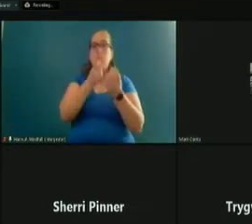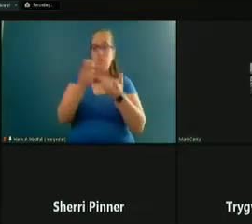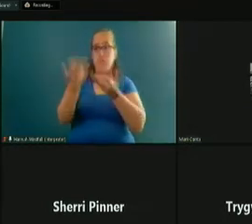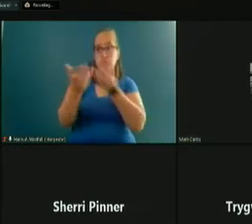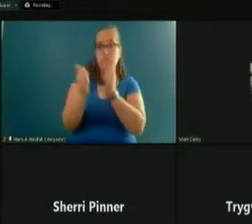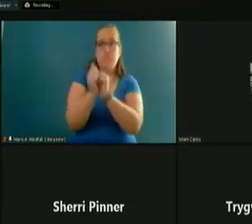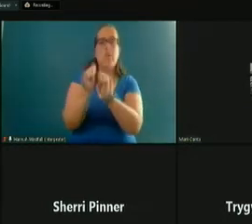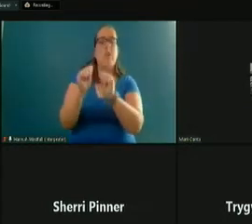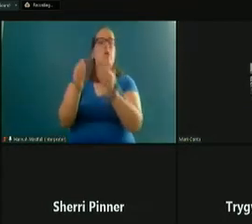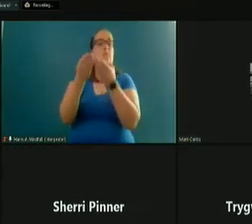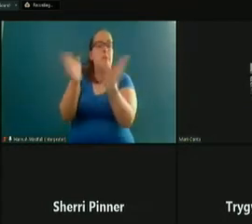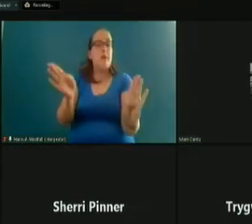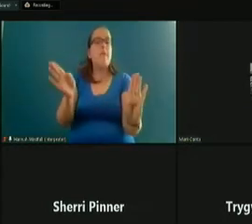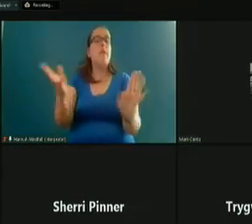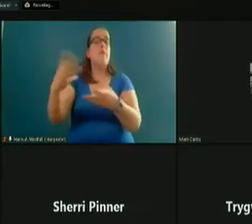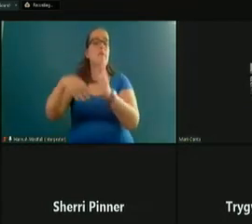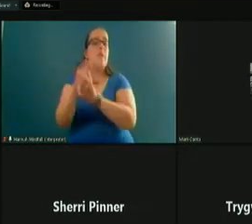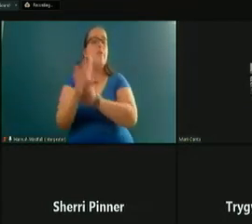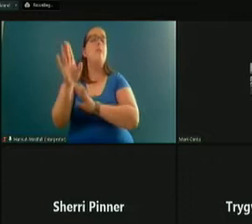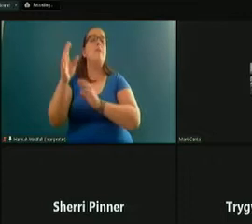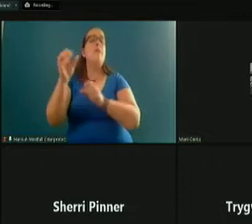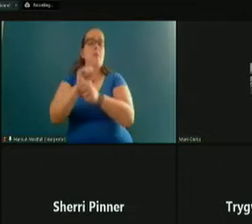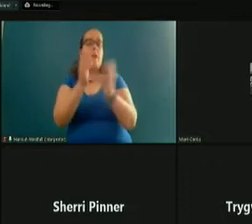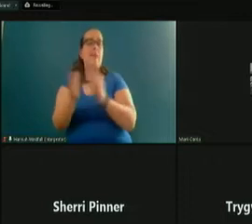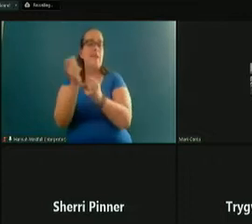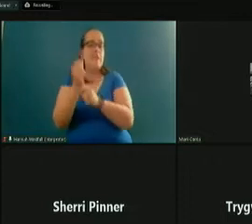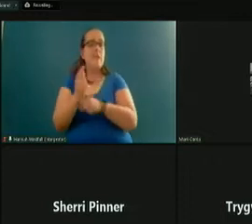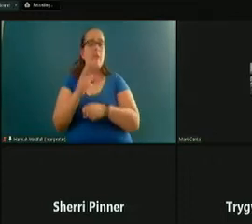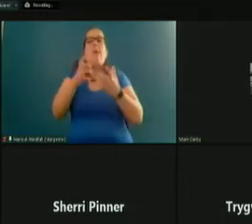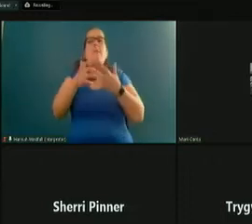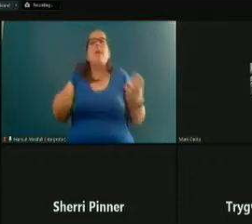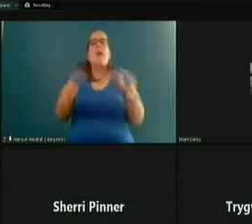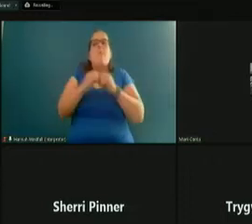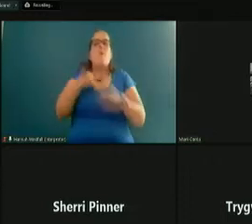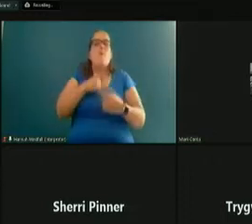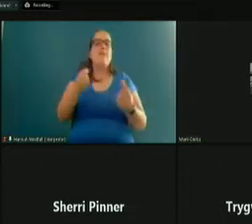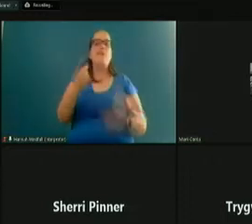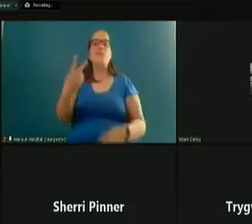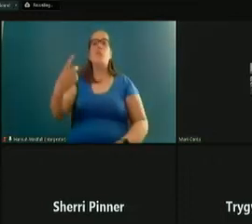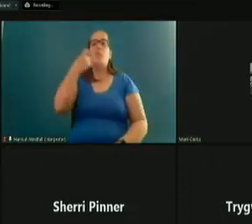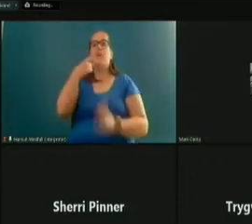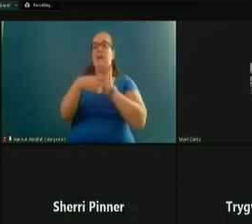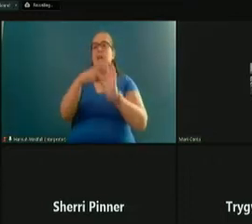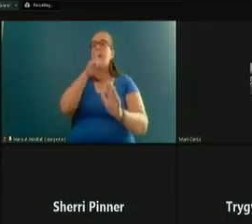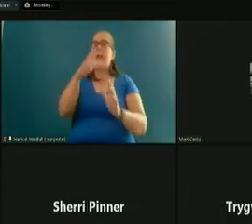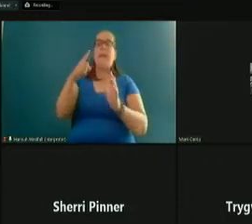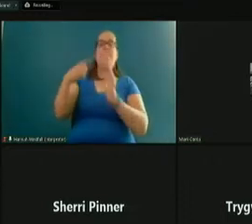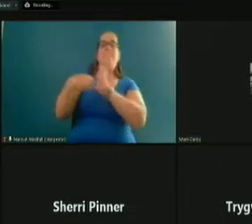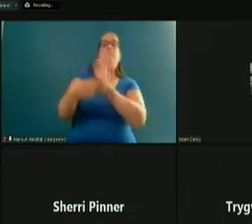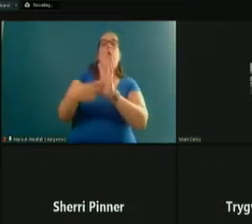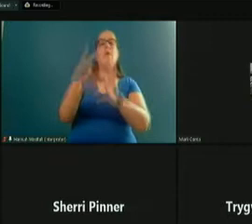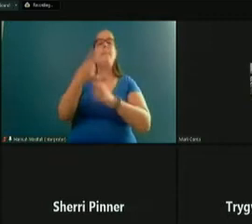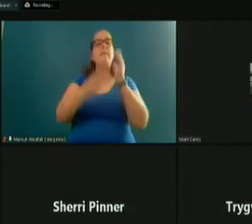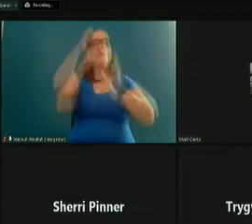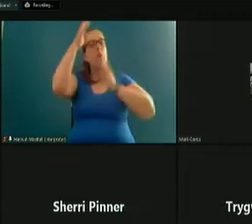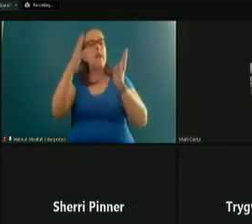plan on an annual basis. But there's so much more that we do, and two recent examples really highlight both the creativity and innovation as